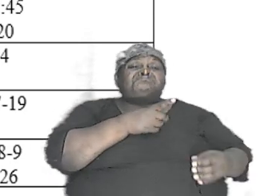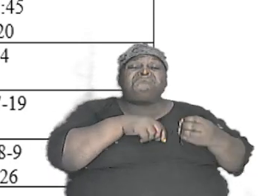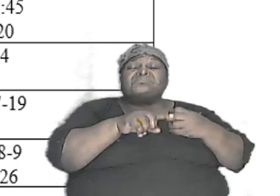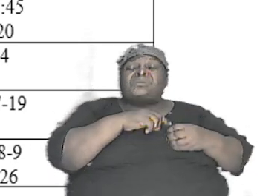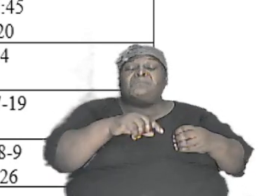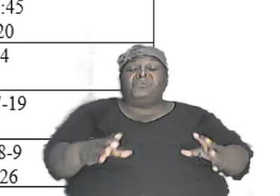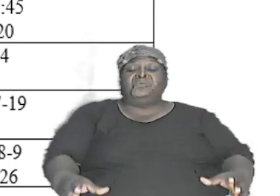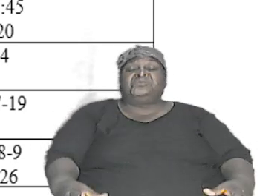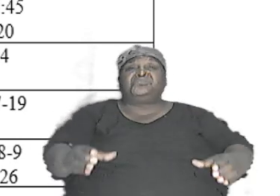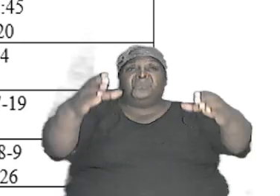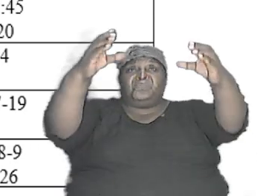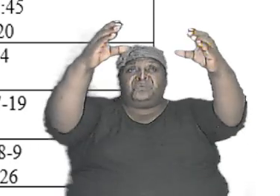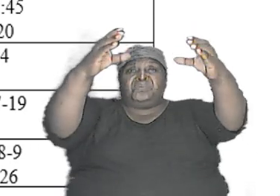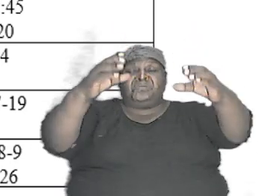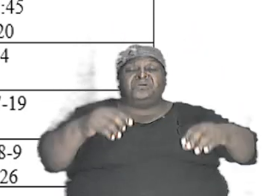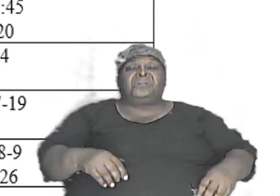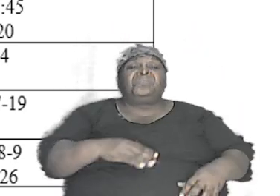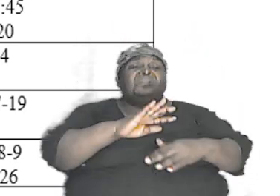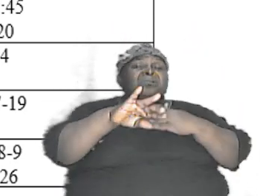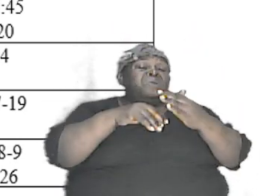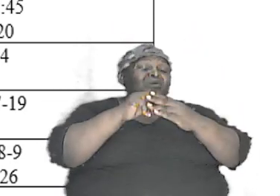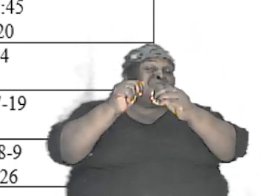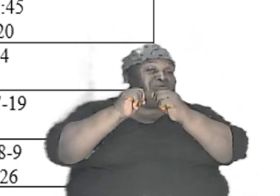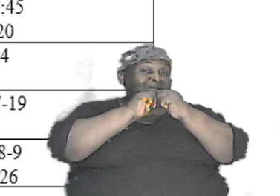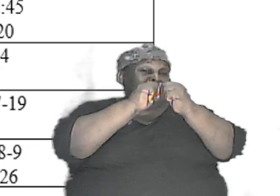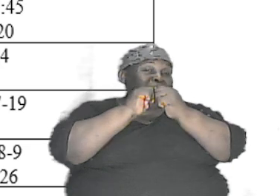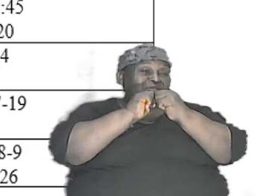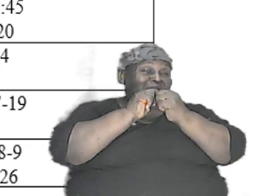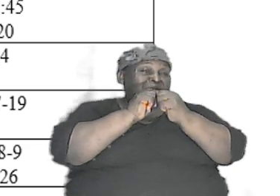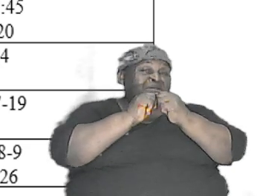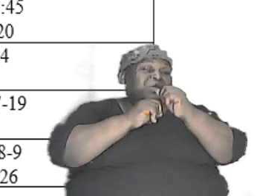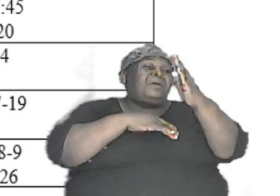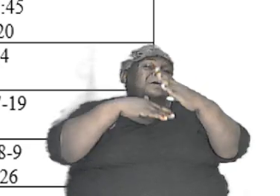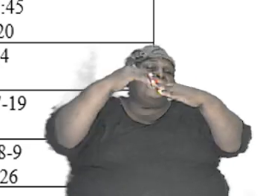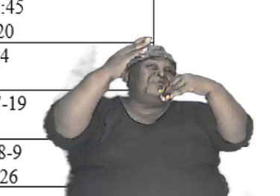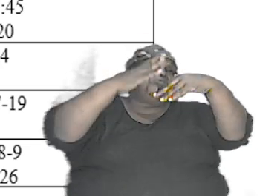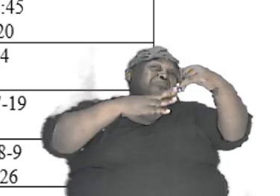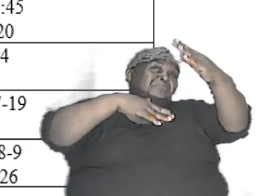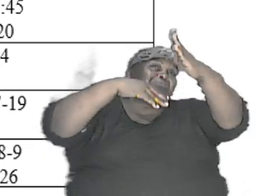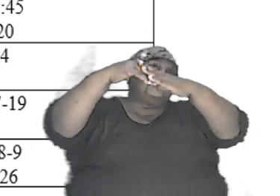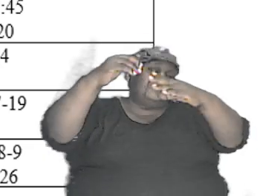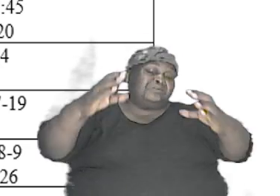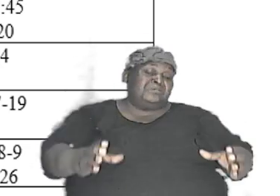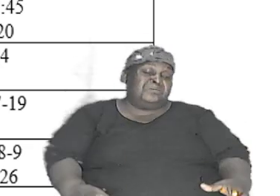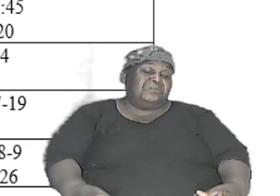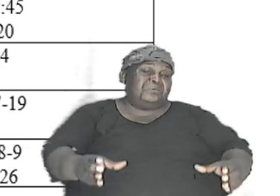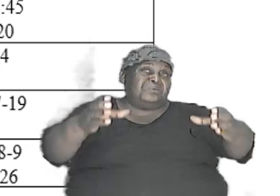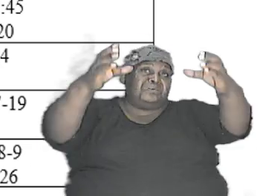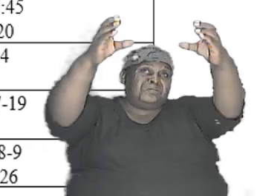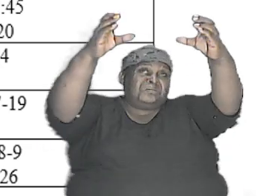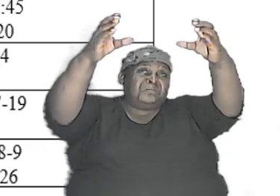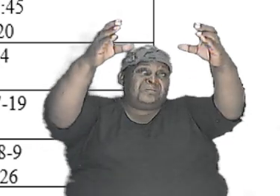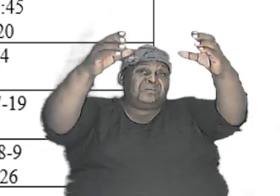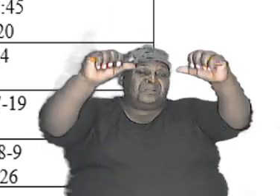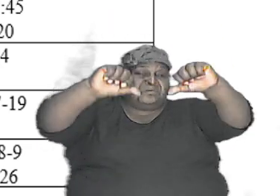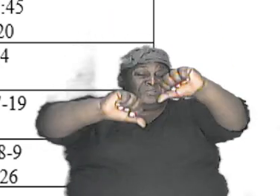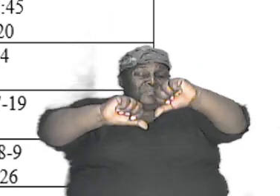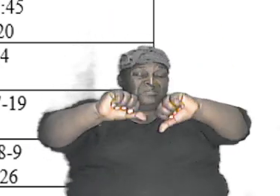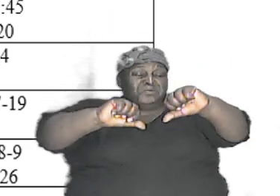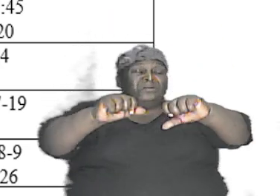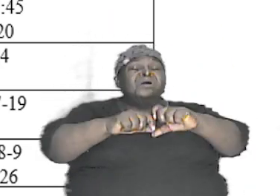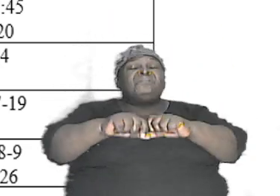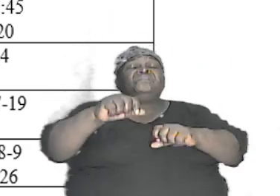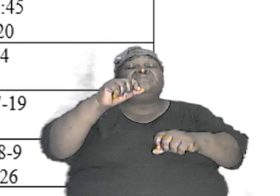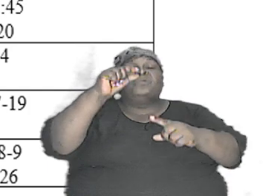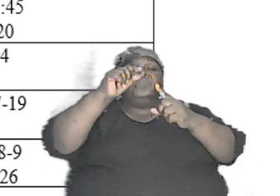it gives us a story that they were all together and we're building a tower in defiance of the word of almighty